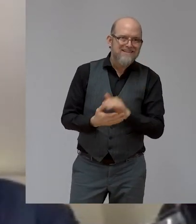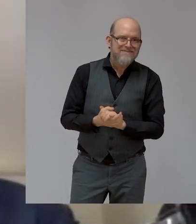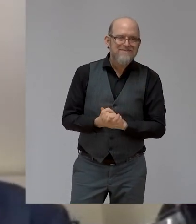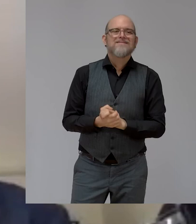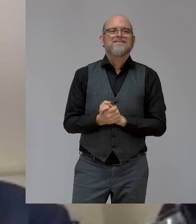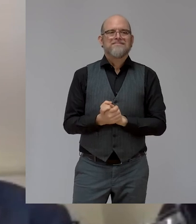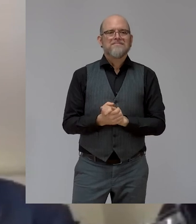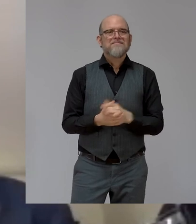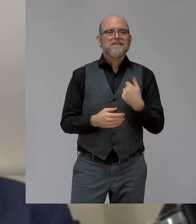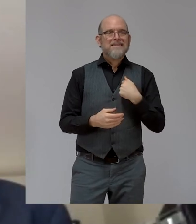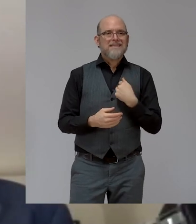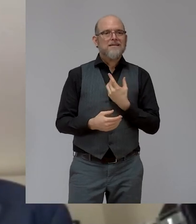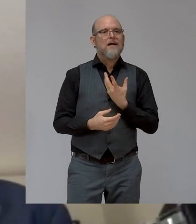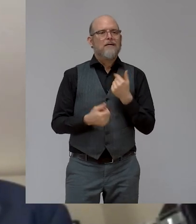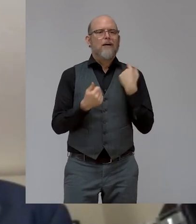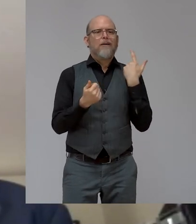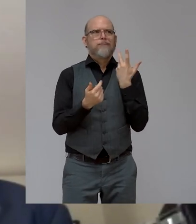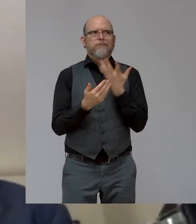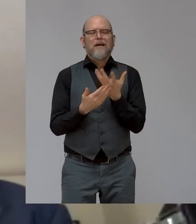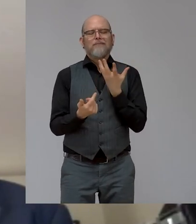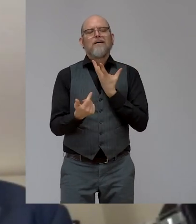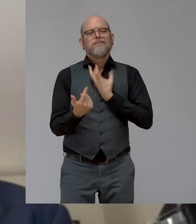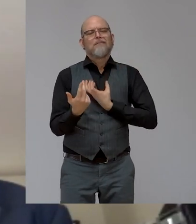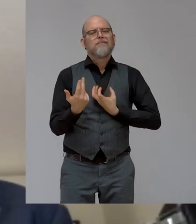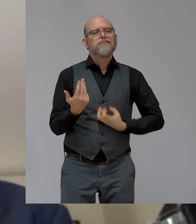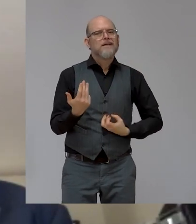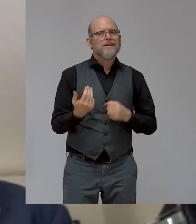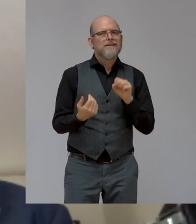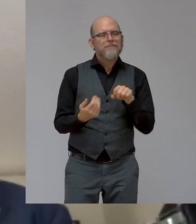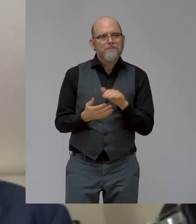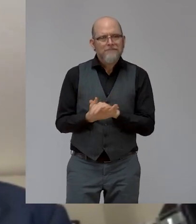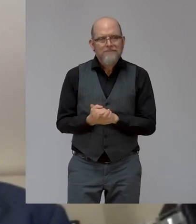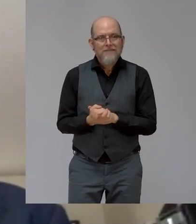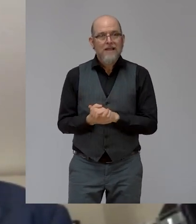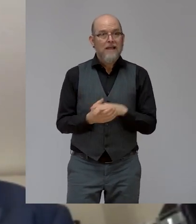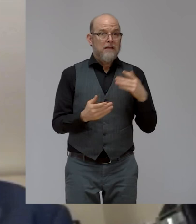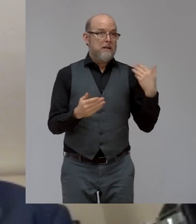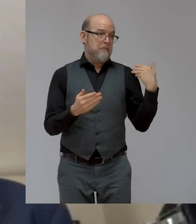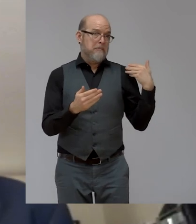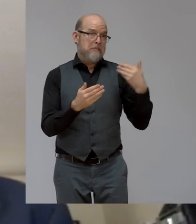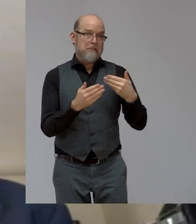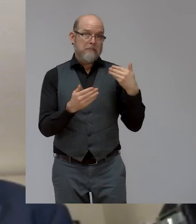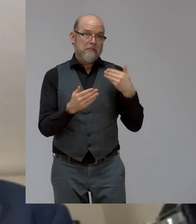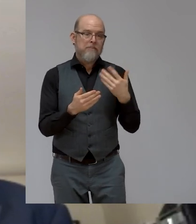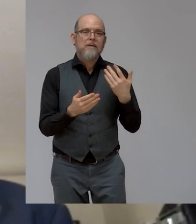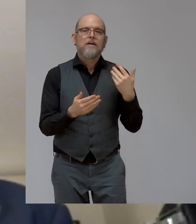frustrations, I have to say, from this period and not just from around this period. I think that,